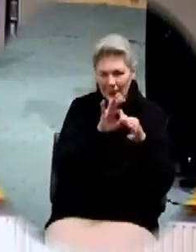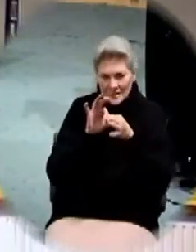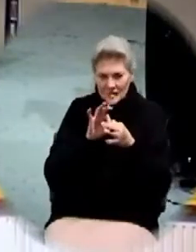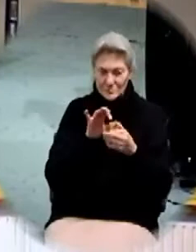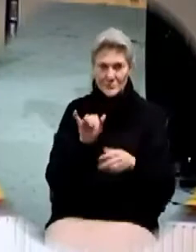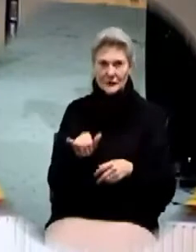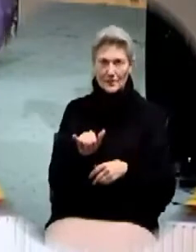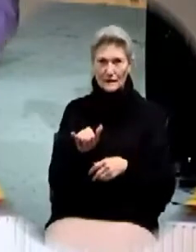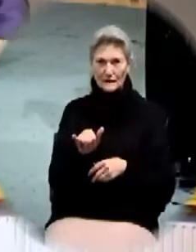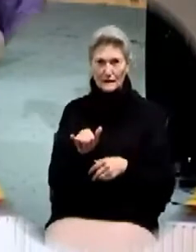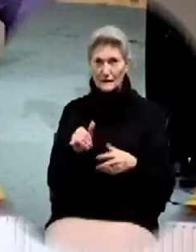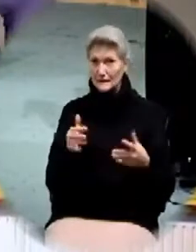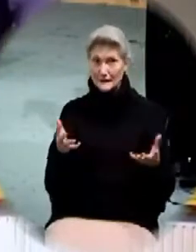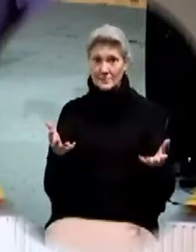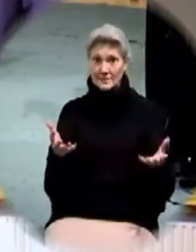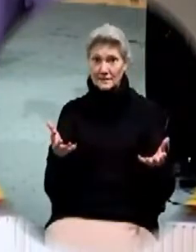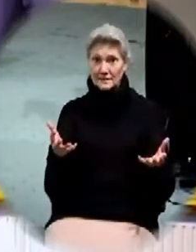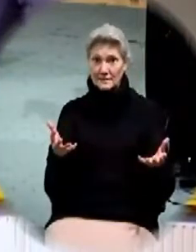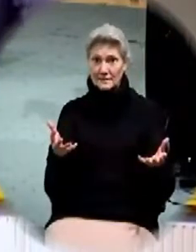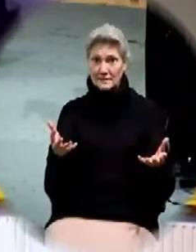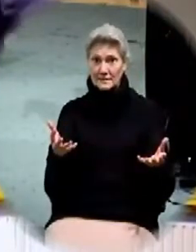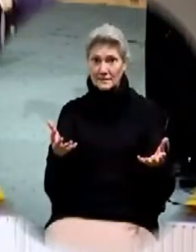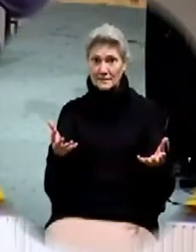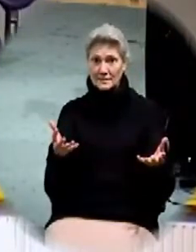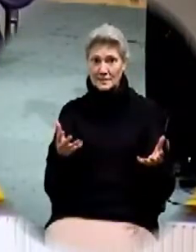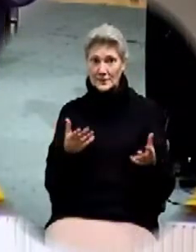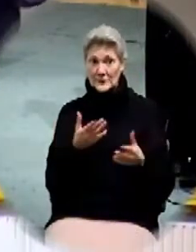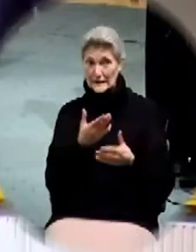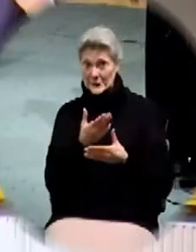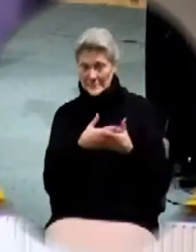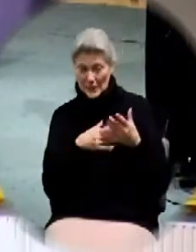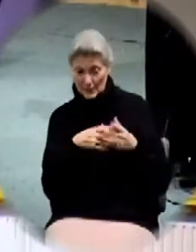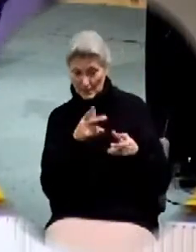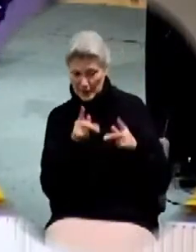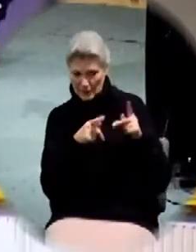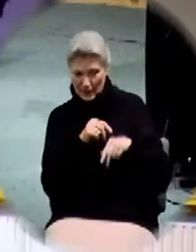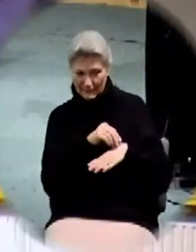Well, from some people I've counseled with, I guess I can't imagine.